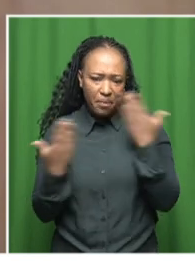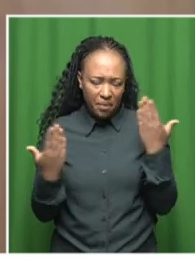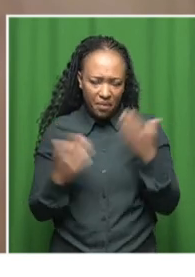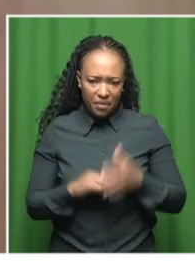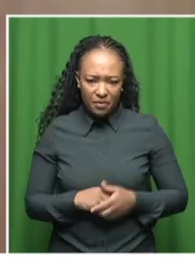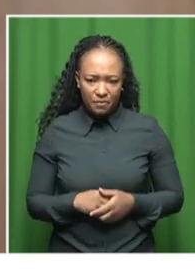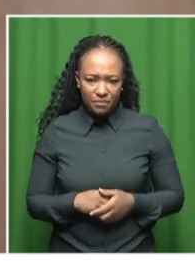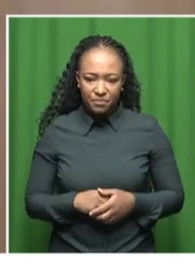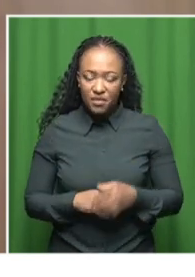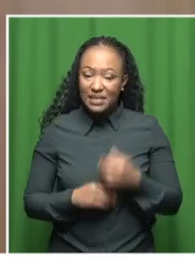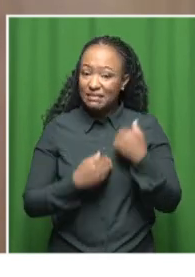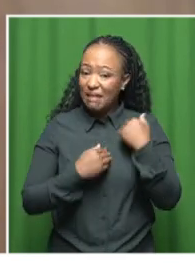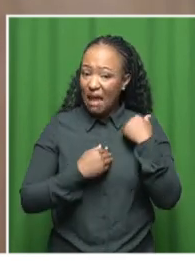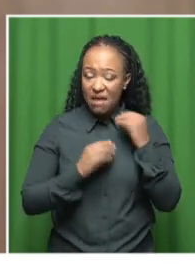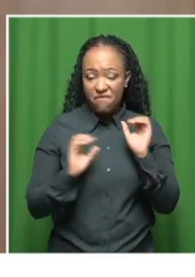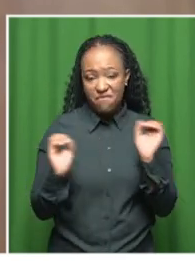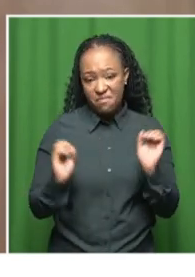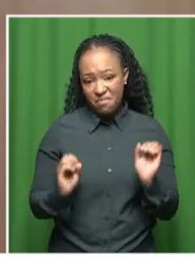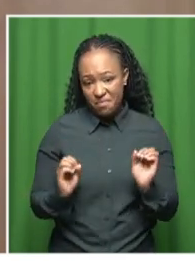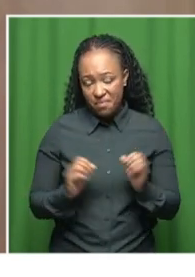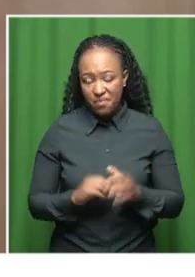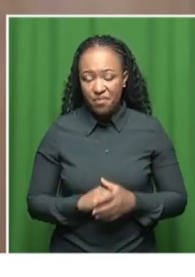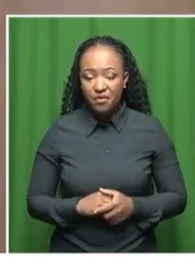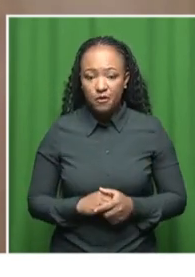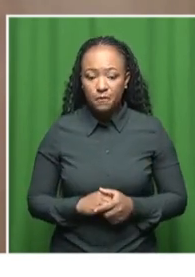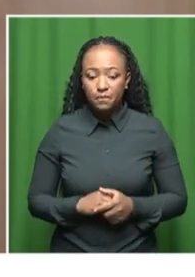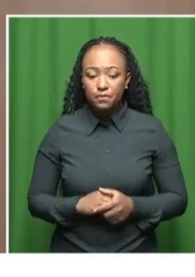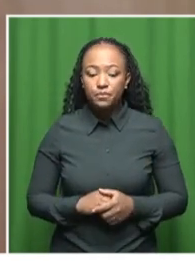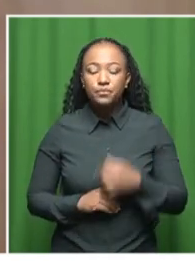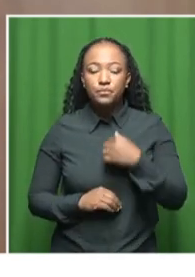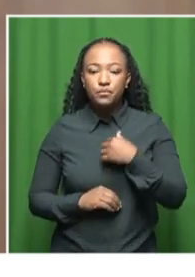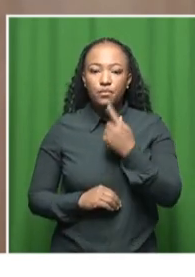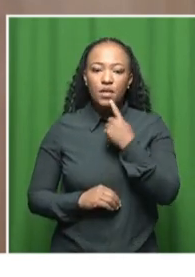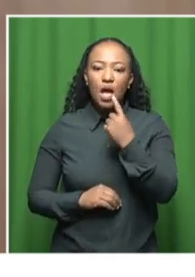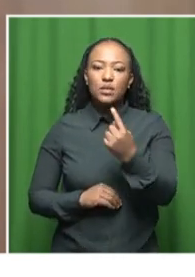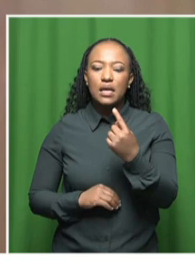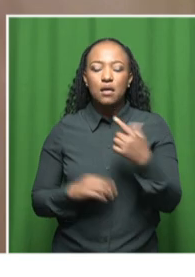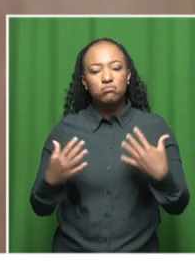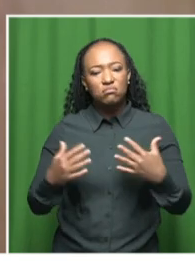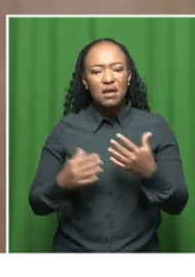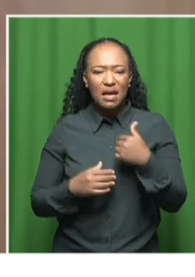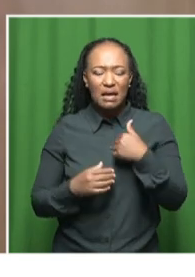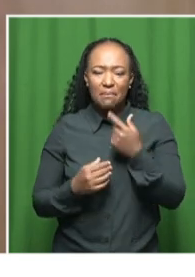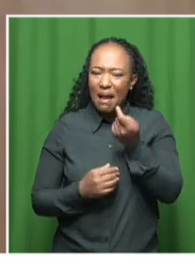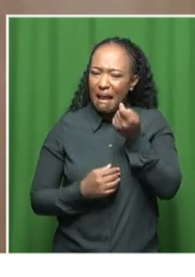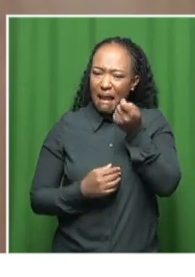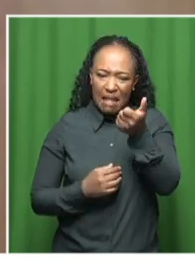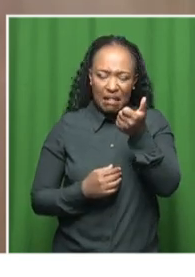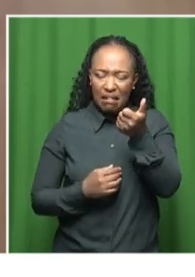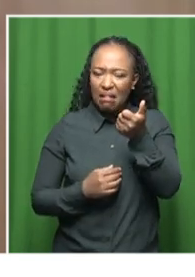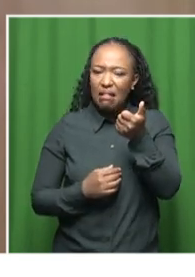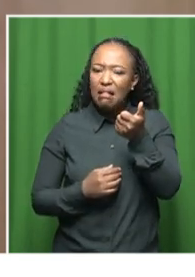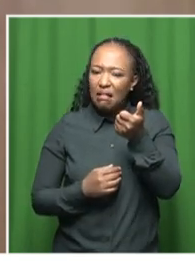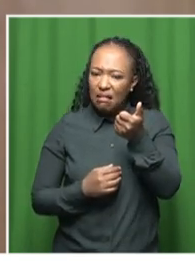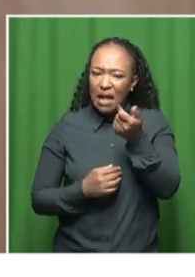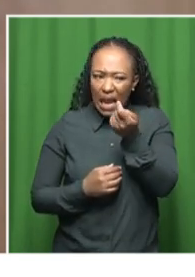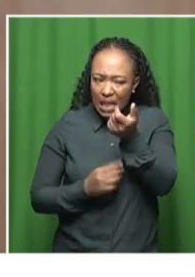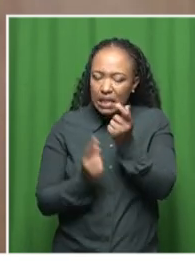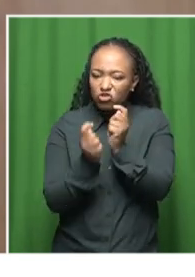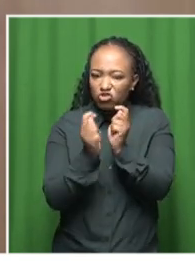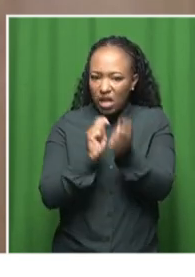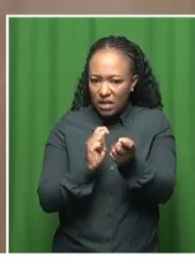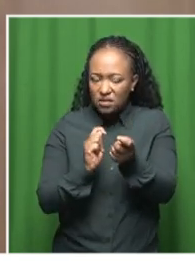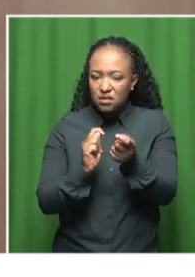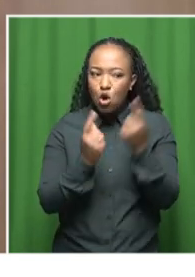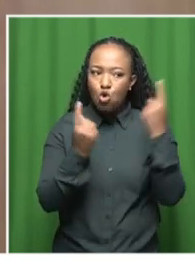We are not safe. So I would say that very, very, very little has really changed. And for rural women who are